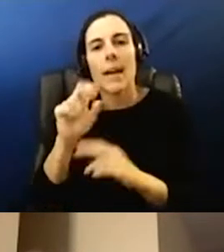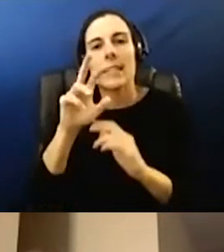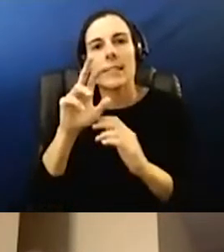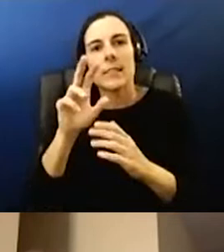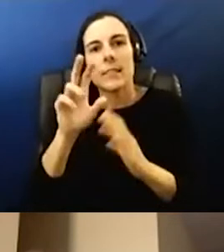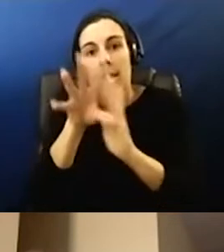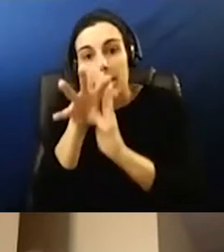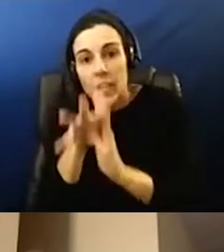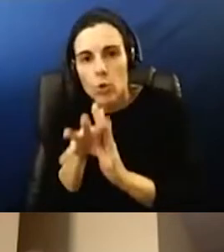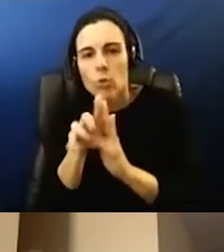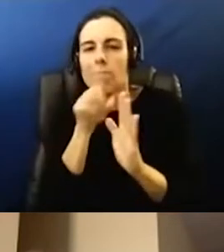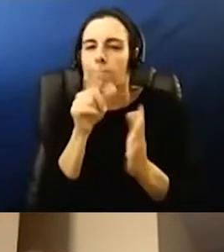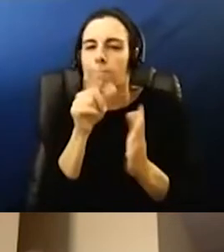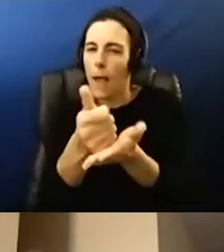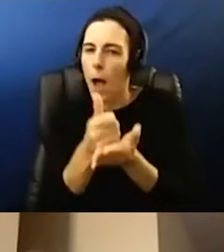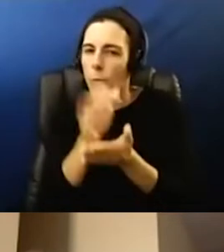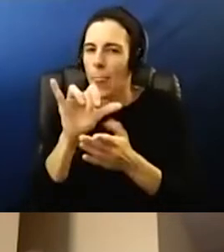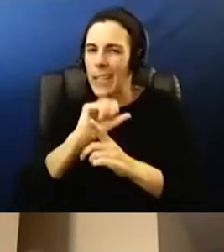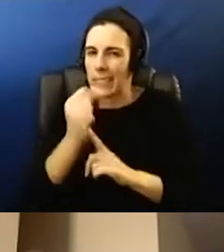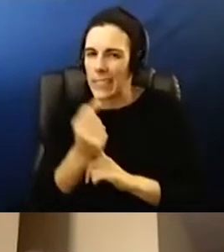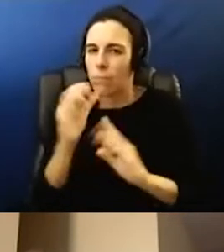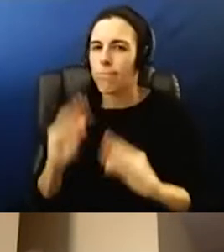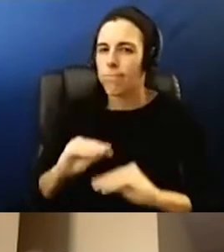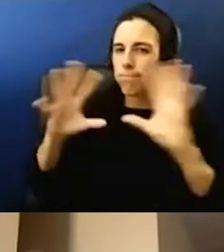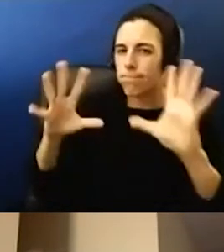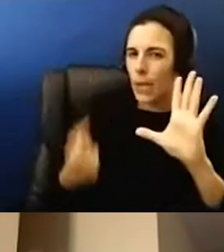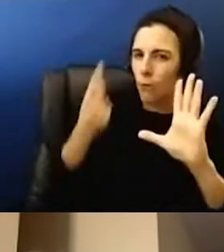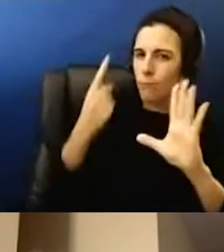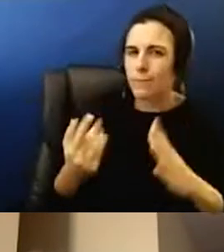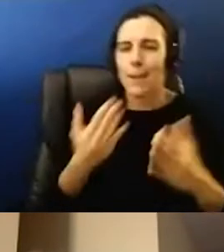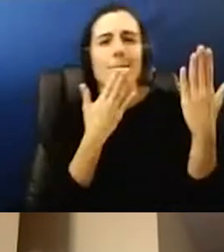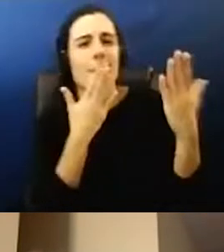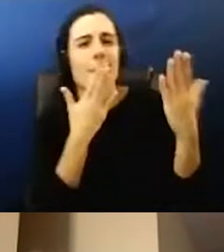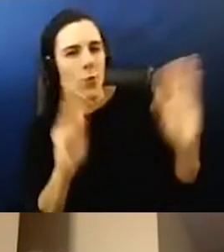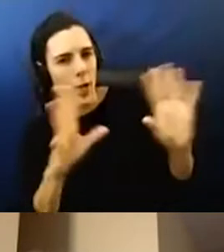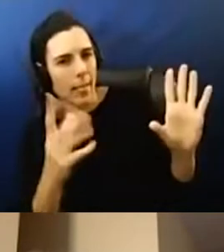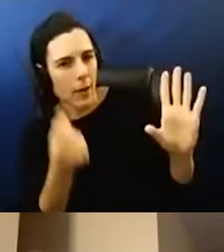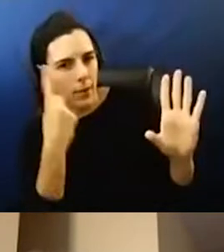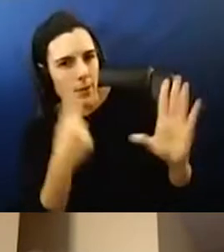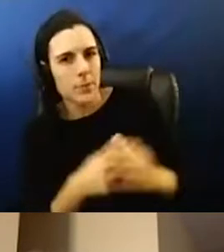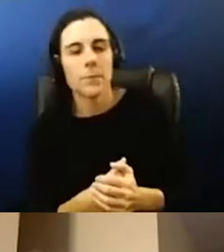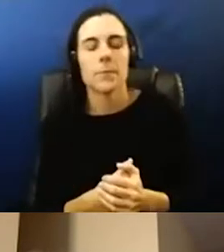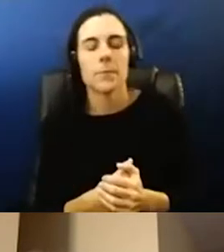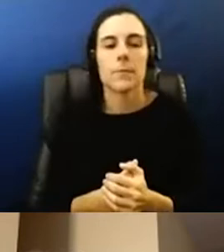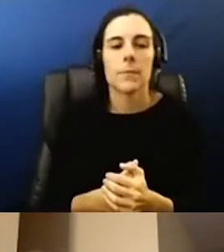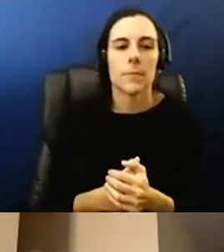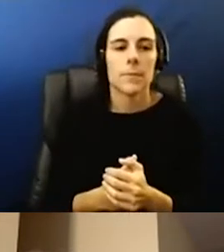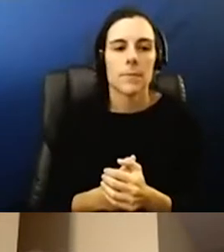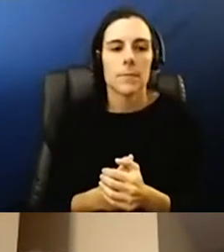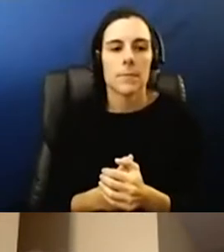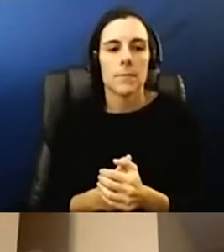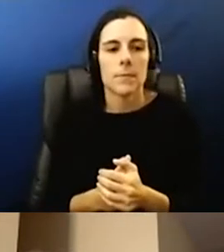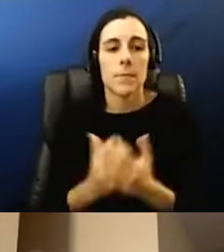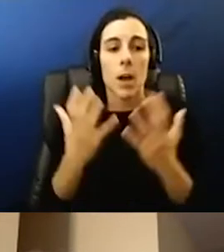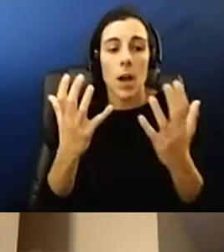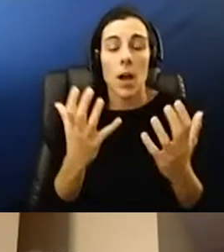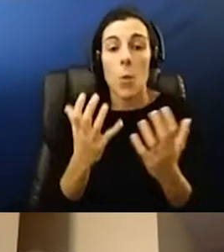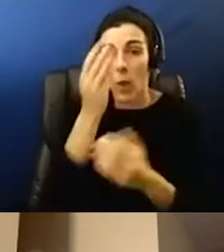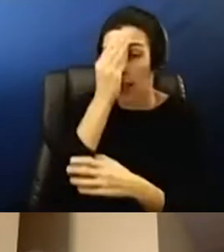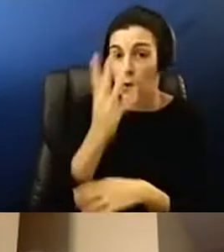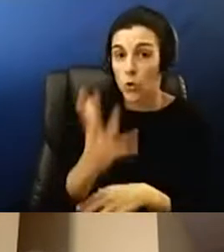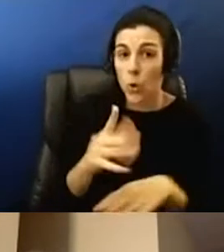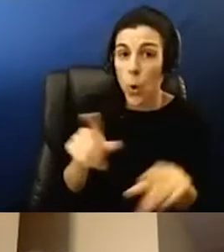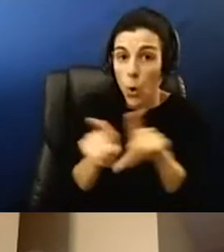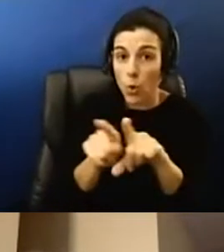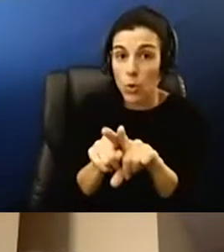in those situations. Let me clear people understood. Sorry. Thank you so much for clearing that. You're good. Um, so I do want to note that we, um, in addition to